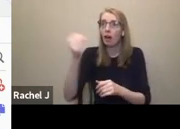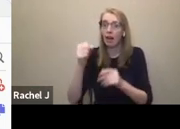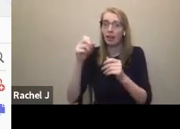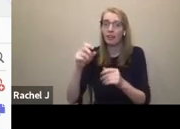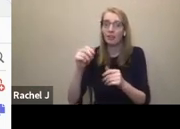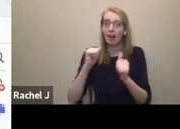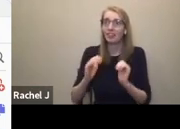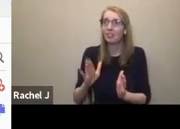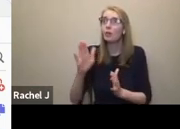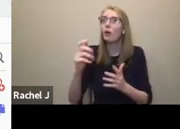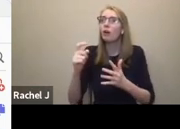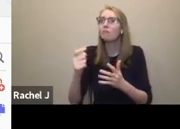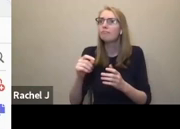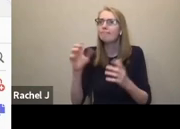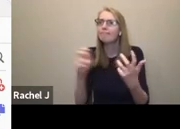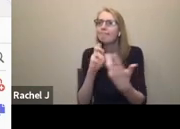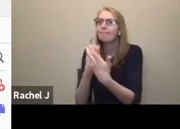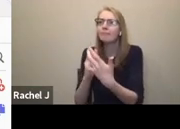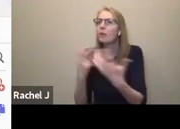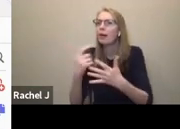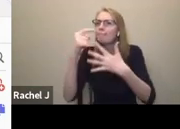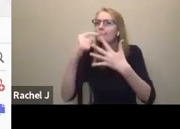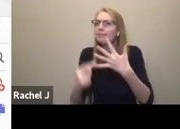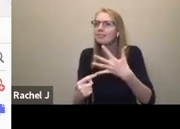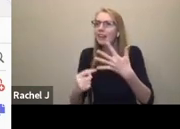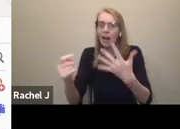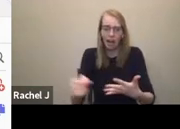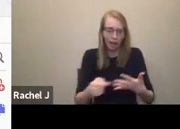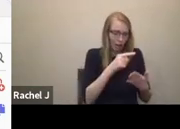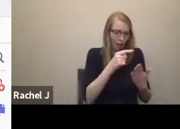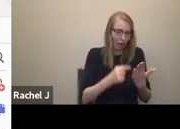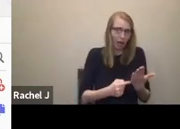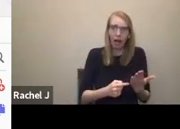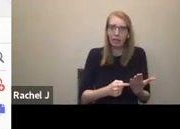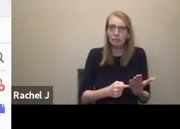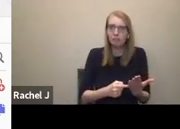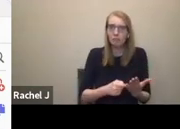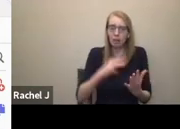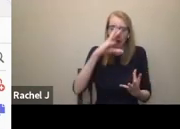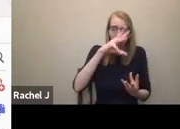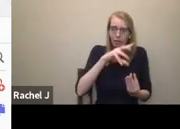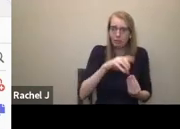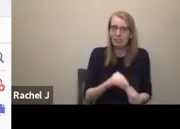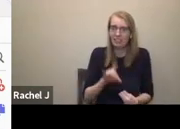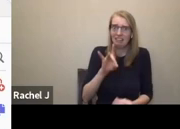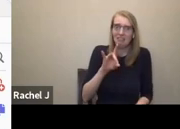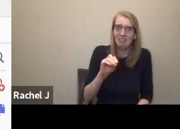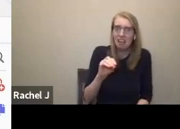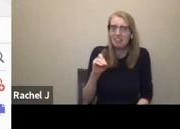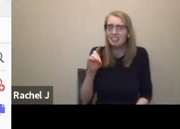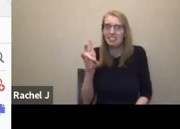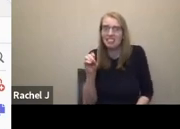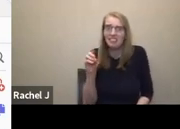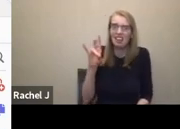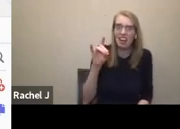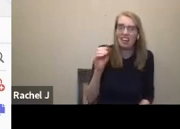some cases. So the legal duty to accommodate is limited by this thing called undue hardship. Can you afford